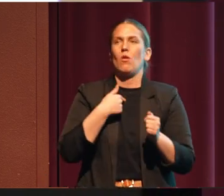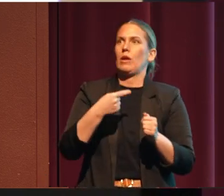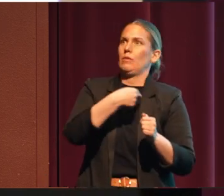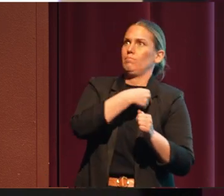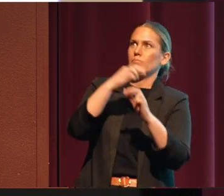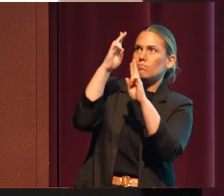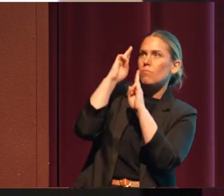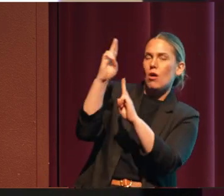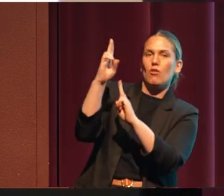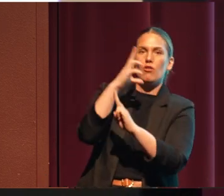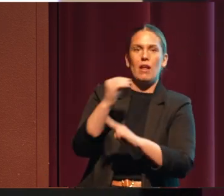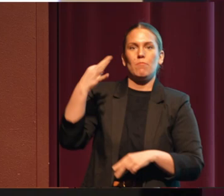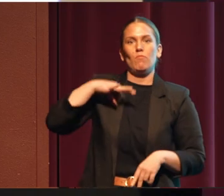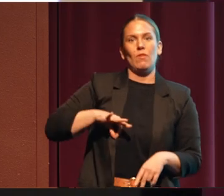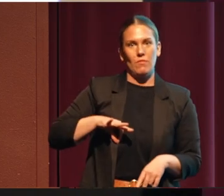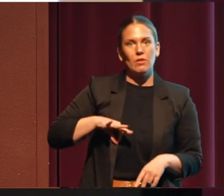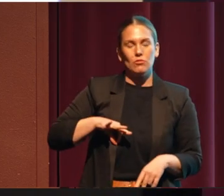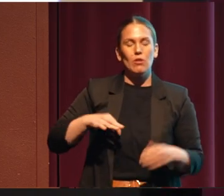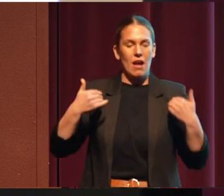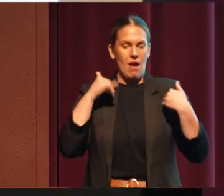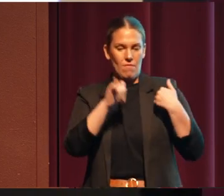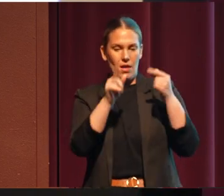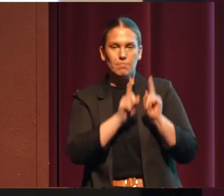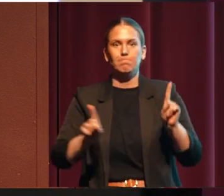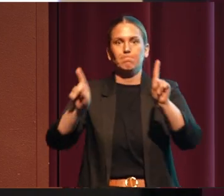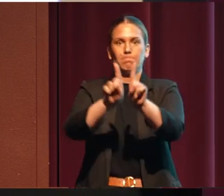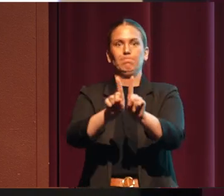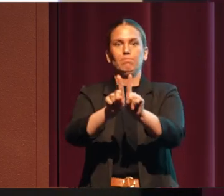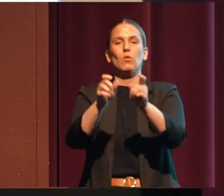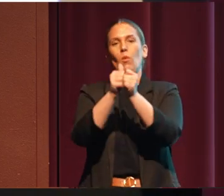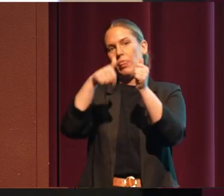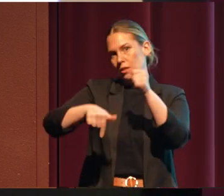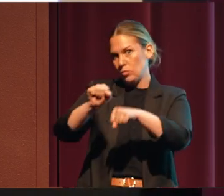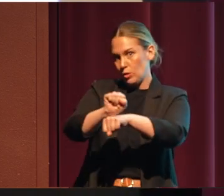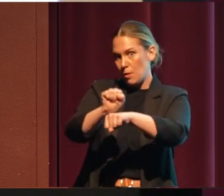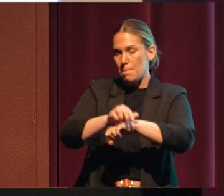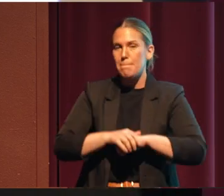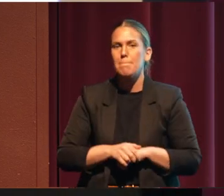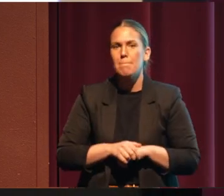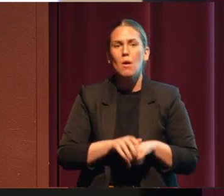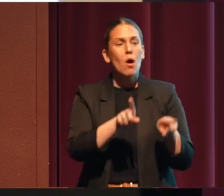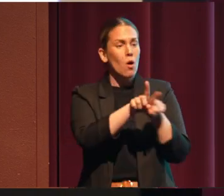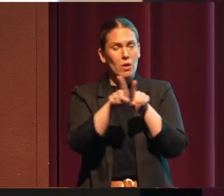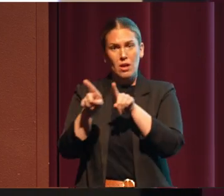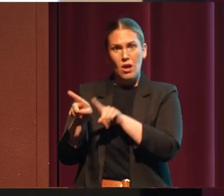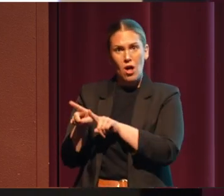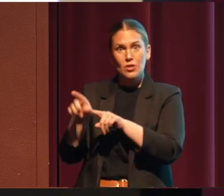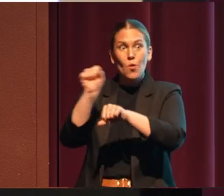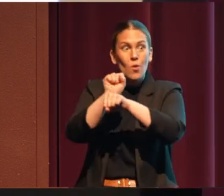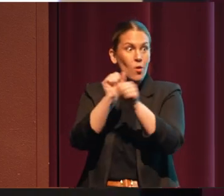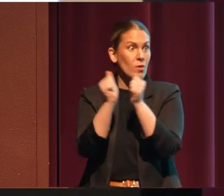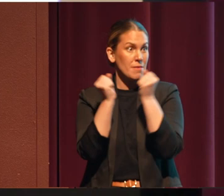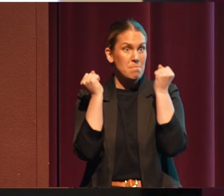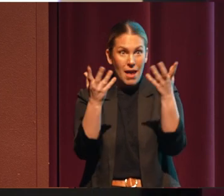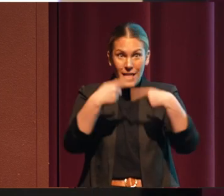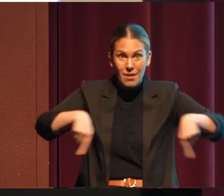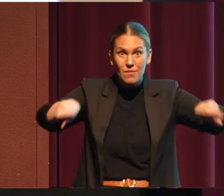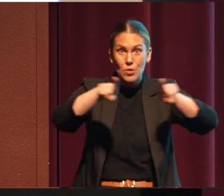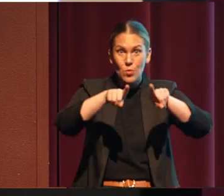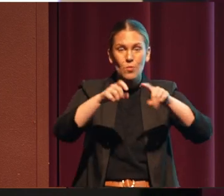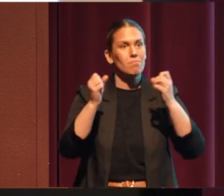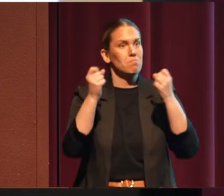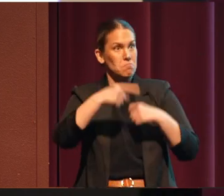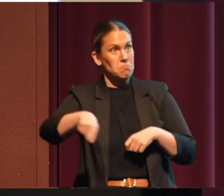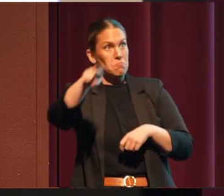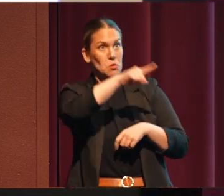privilege to work alongside our tribal partners in this restoration work. We're also working alongside many of you. For those of you